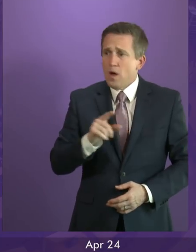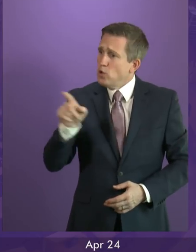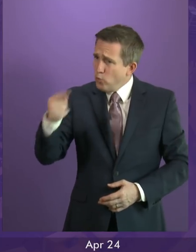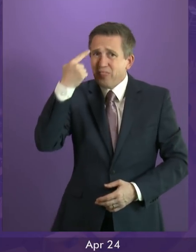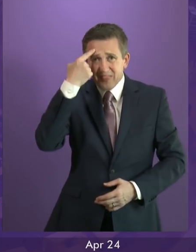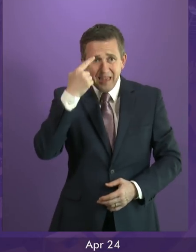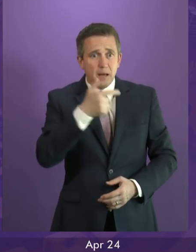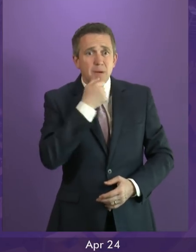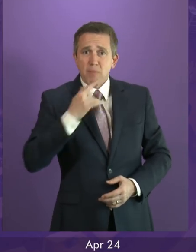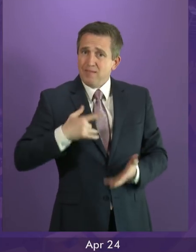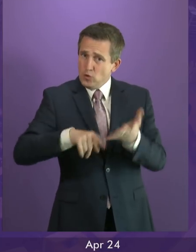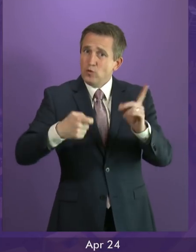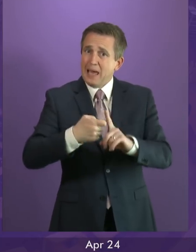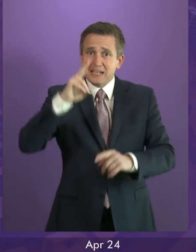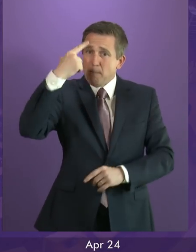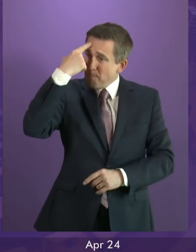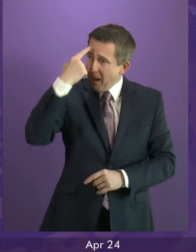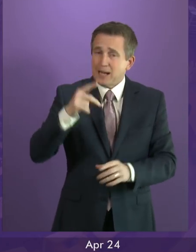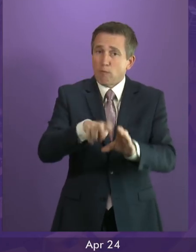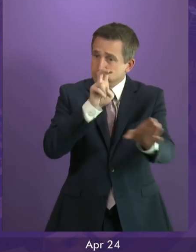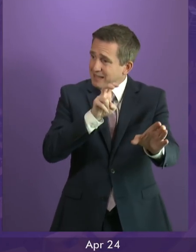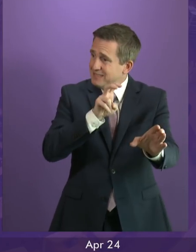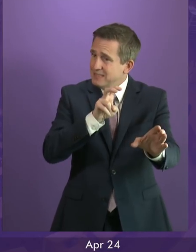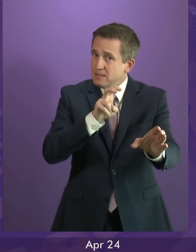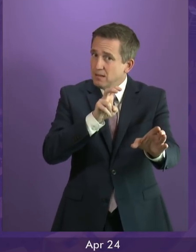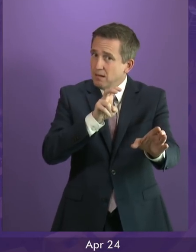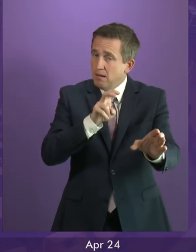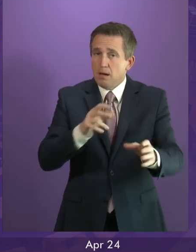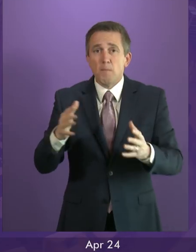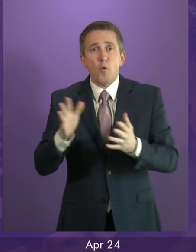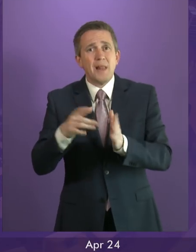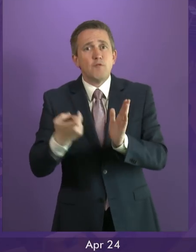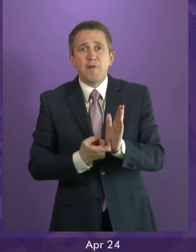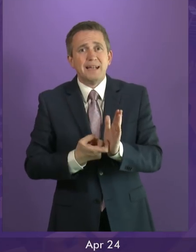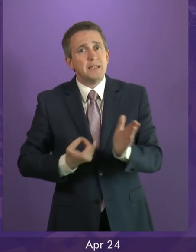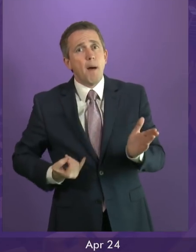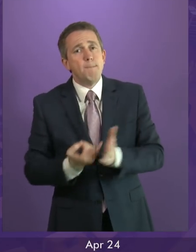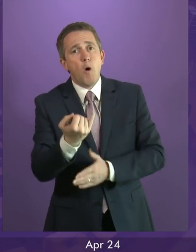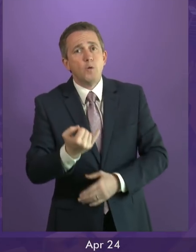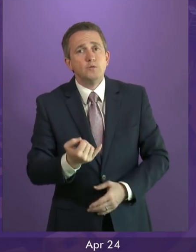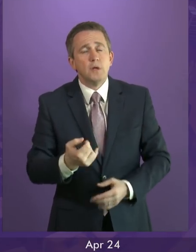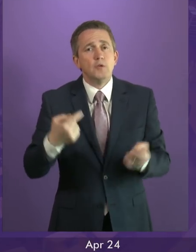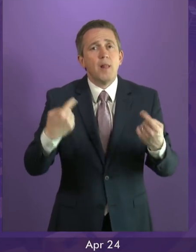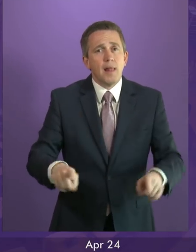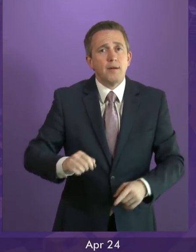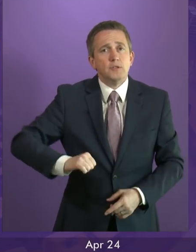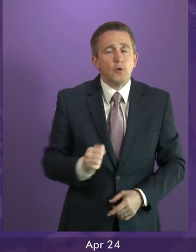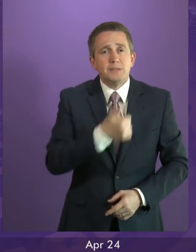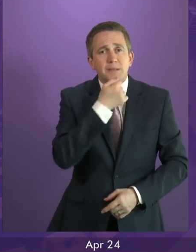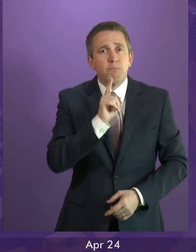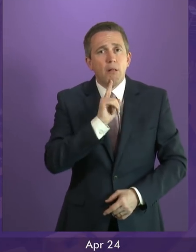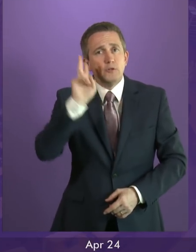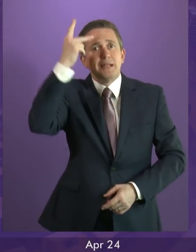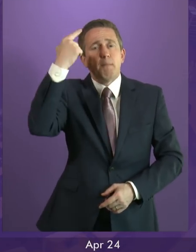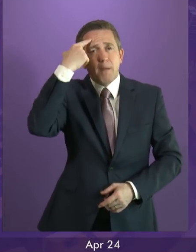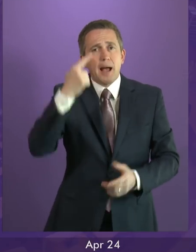Brexit. And I agree with that. But Willie Rennie is adamantly opposed, no matter everything that has changed